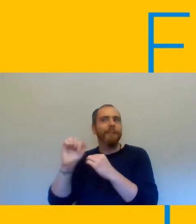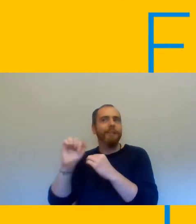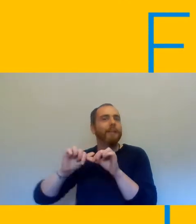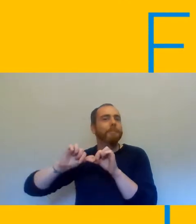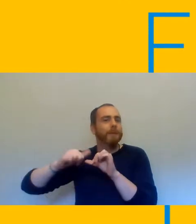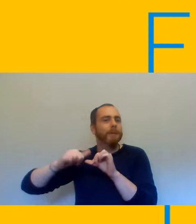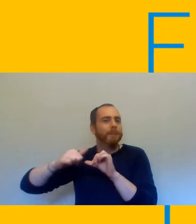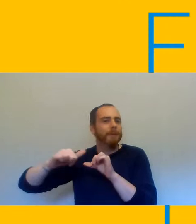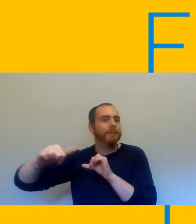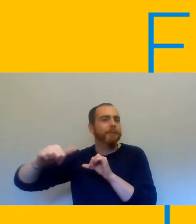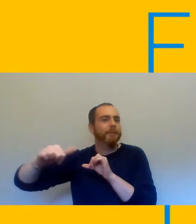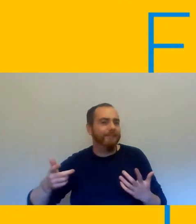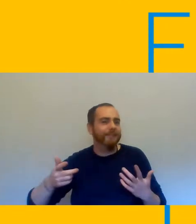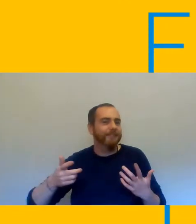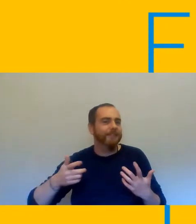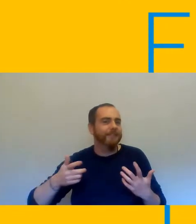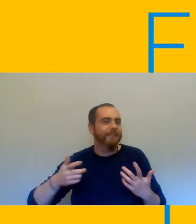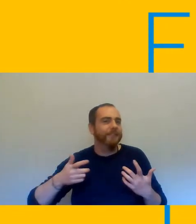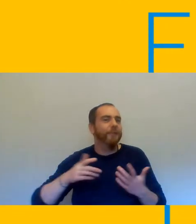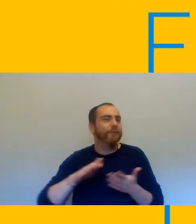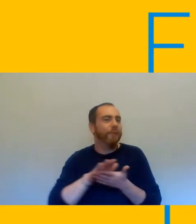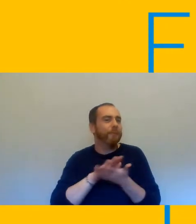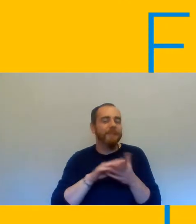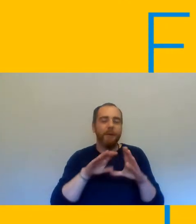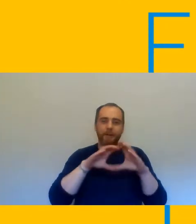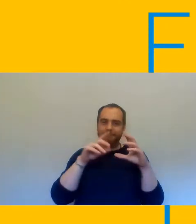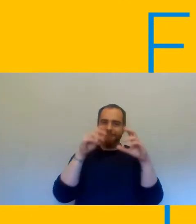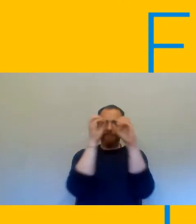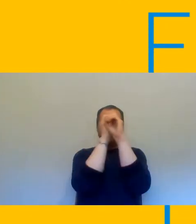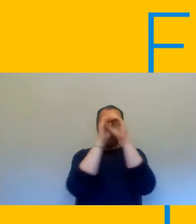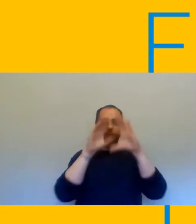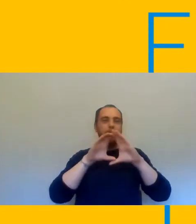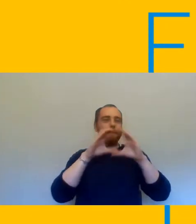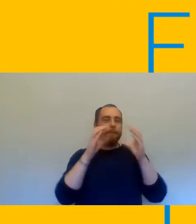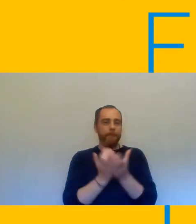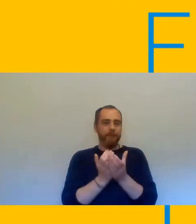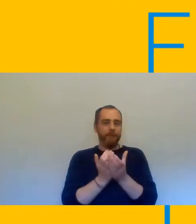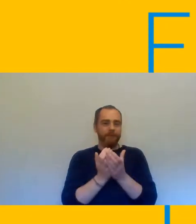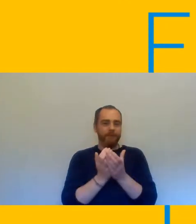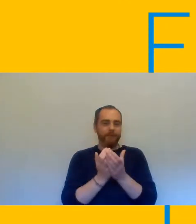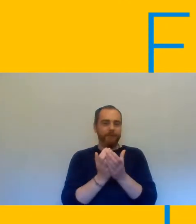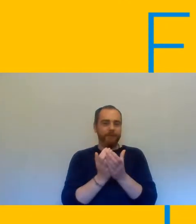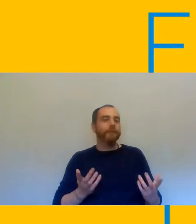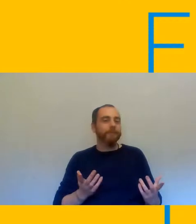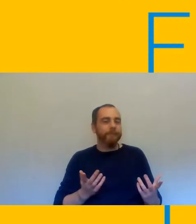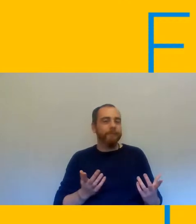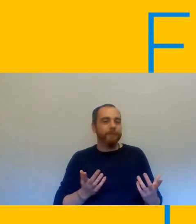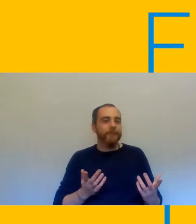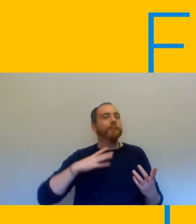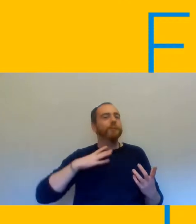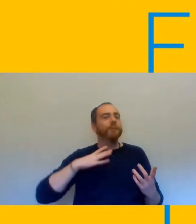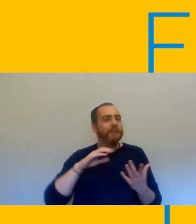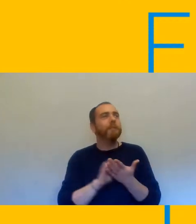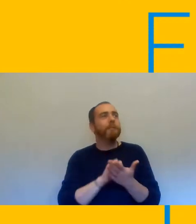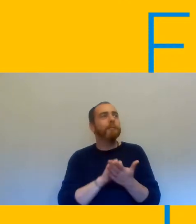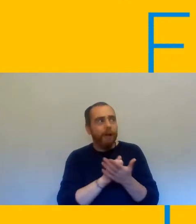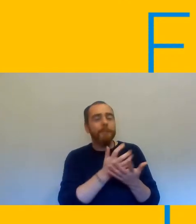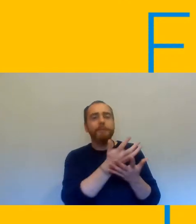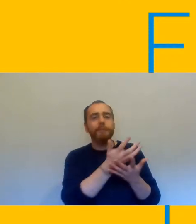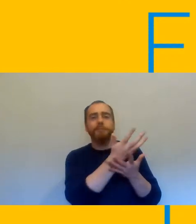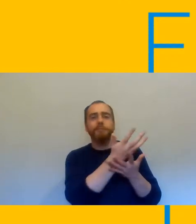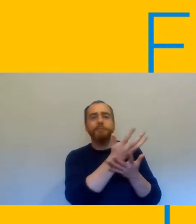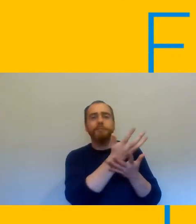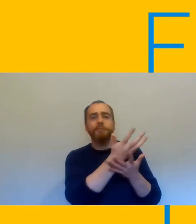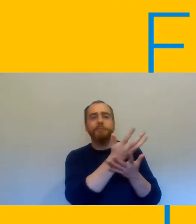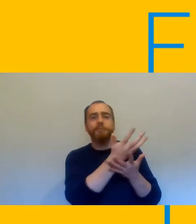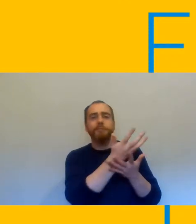group so i think we really need to think about as branch officers and reps how we have that conversation with the employer about a second wave